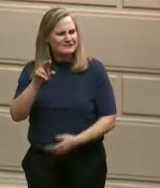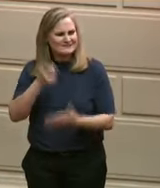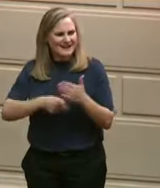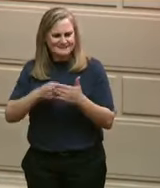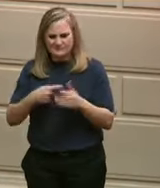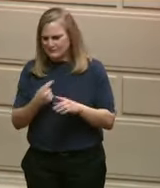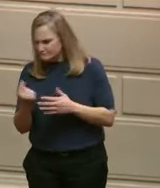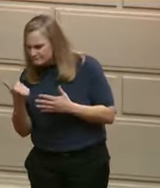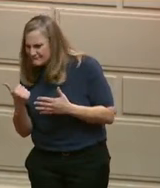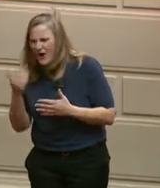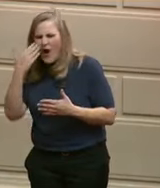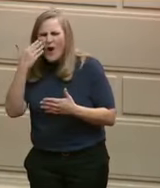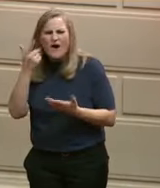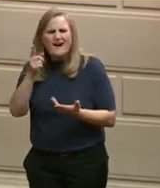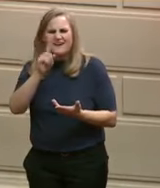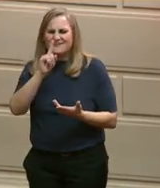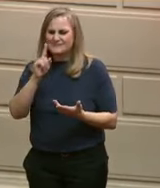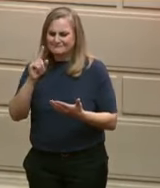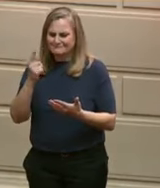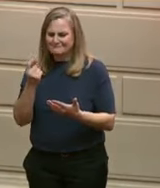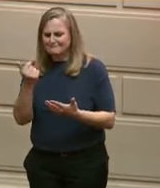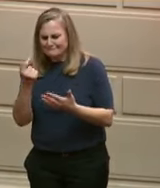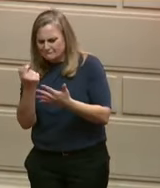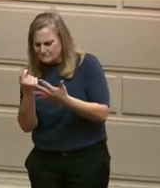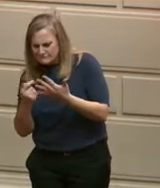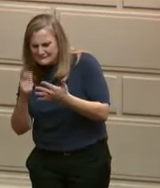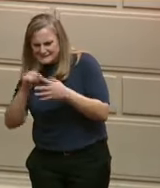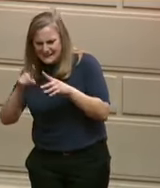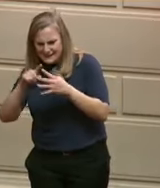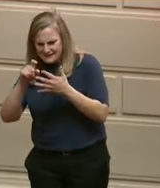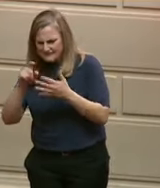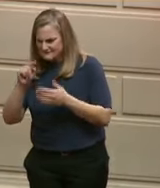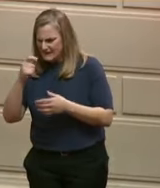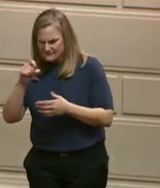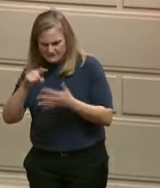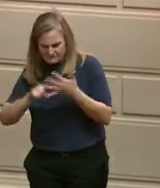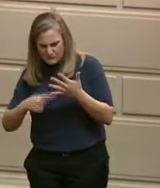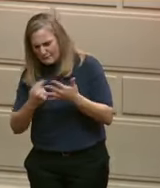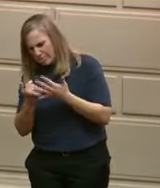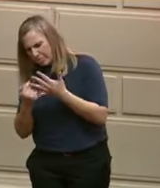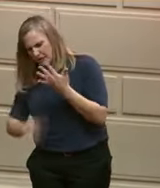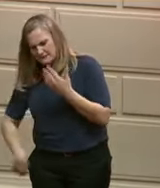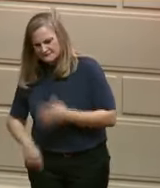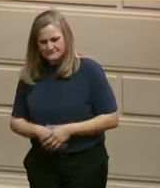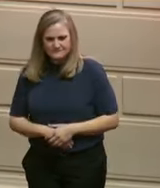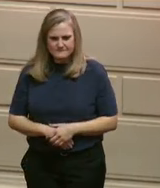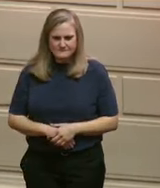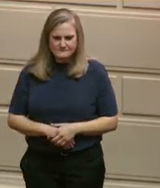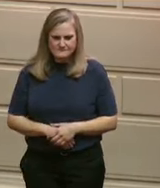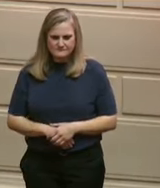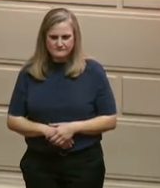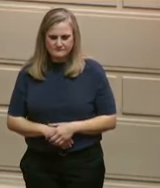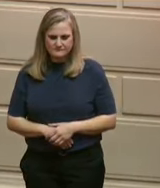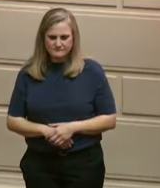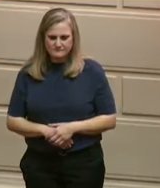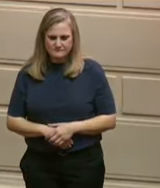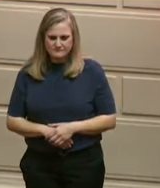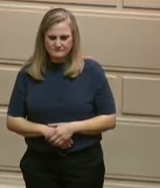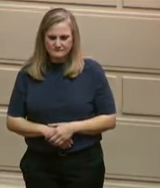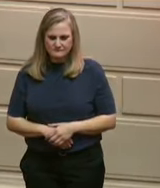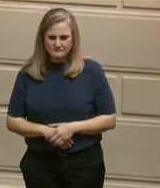utility rate relief for families and businesses. We've exempted the trade-in values of motorcycles